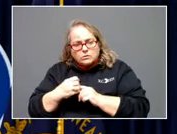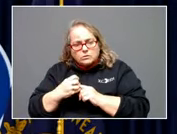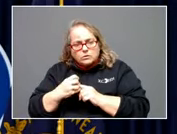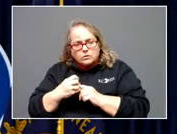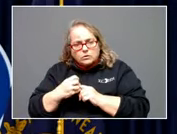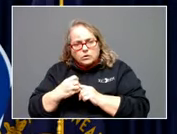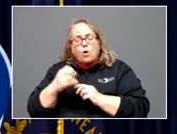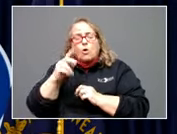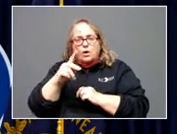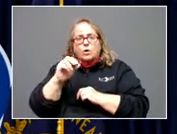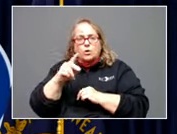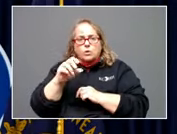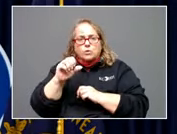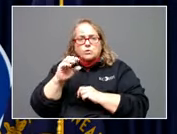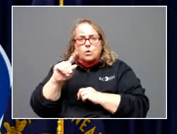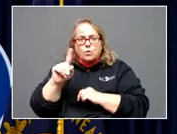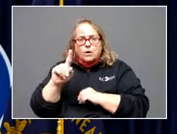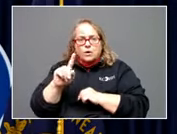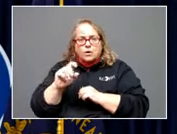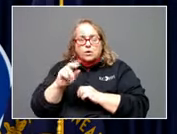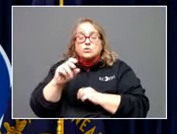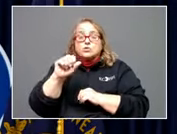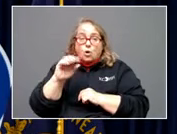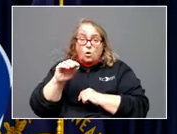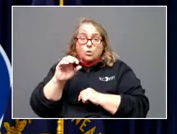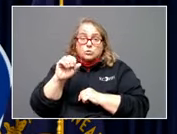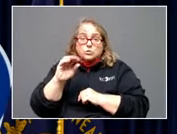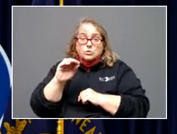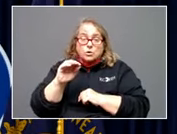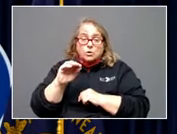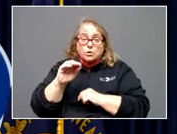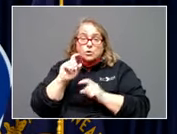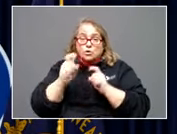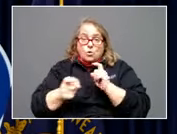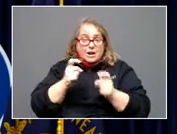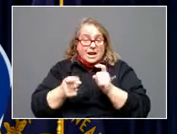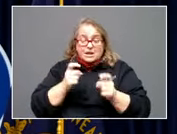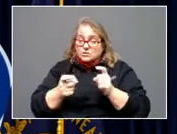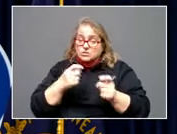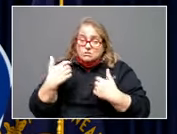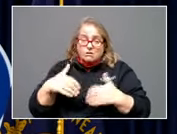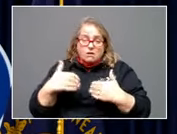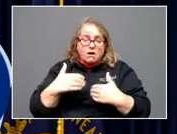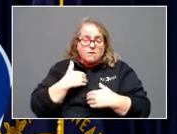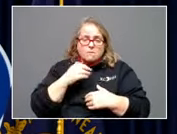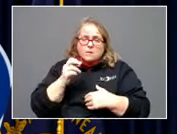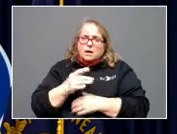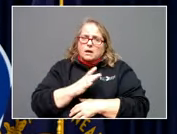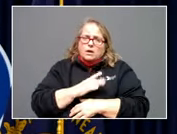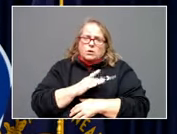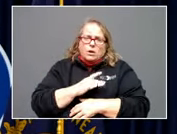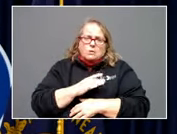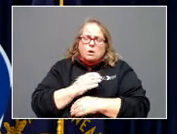should say longer or longer? So the donations have been incredible. They've been more than